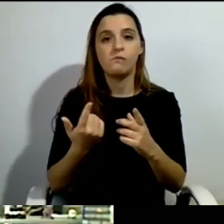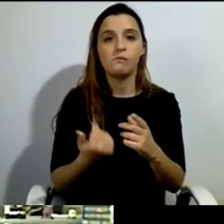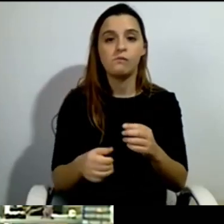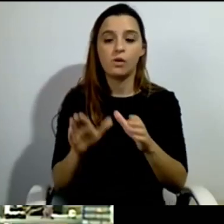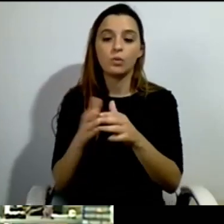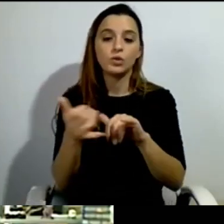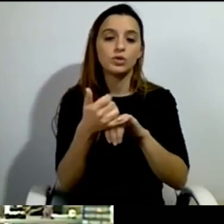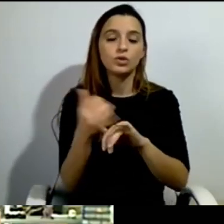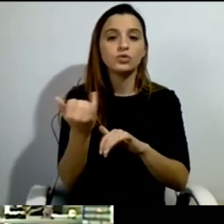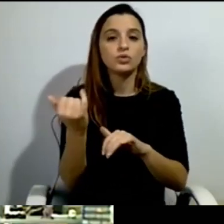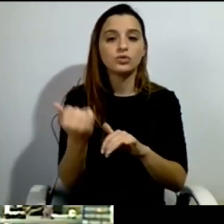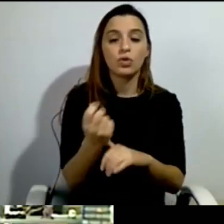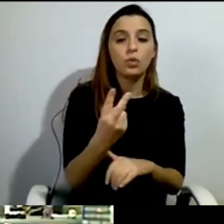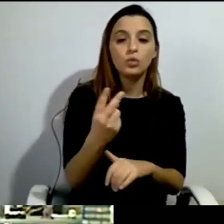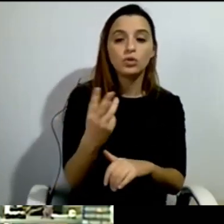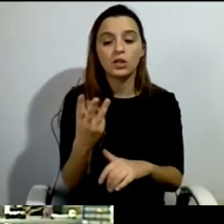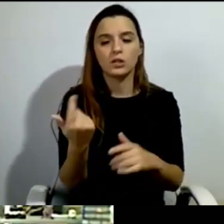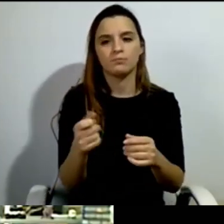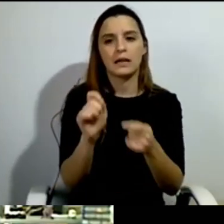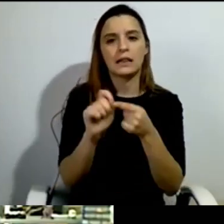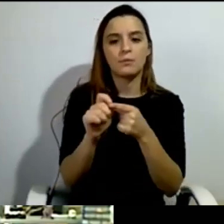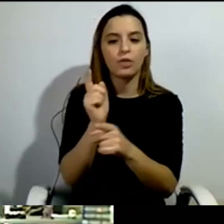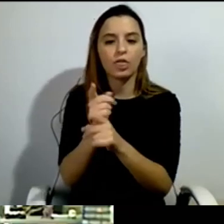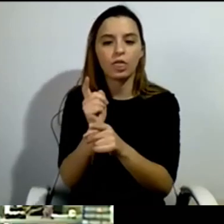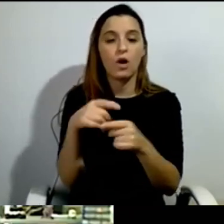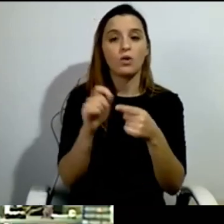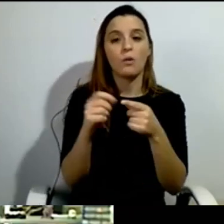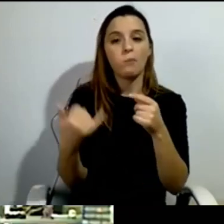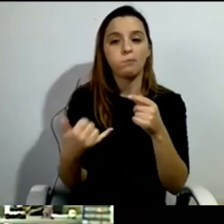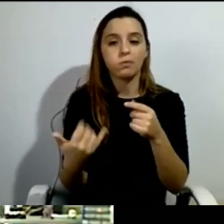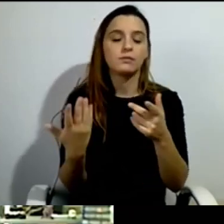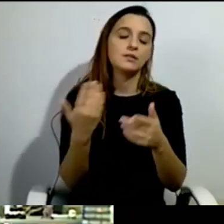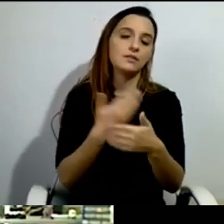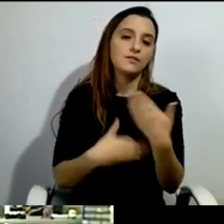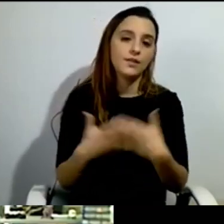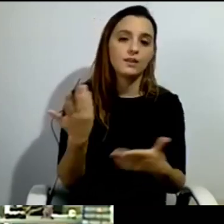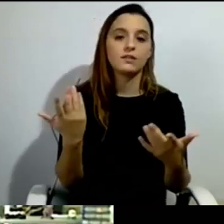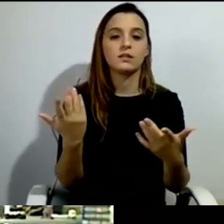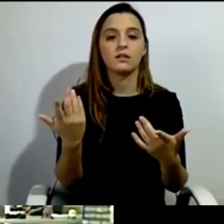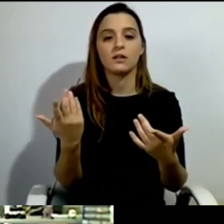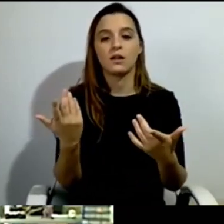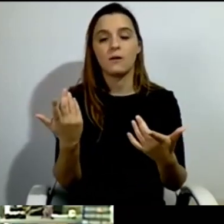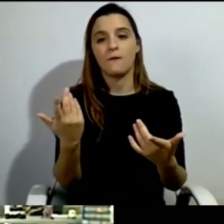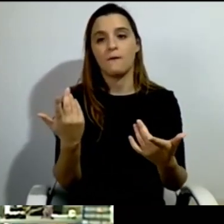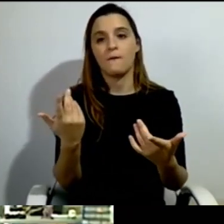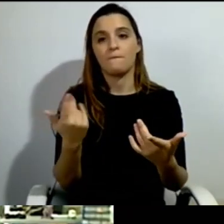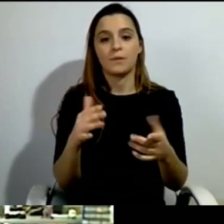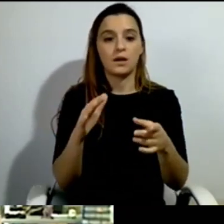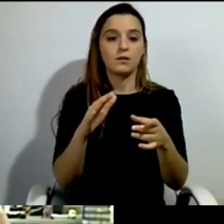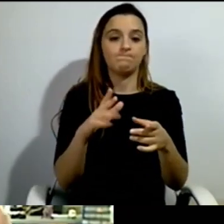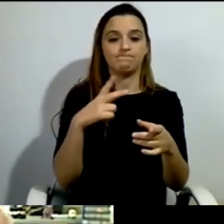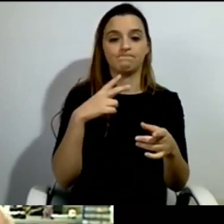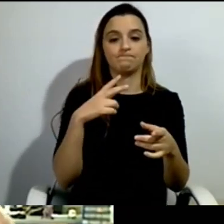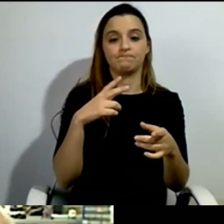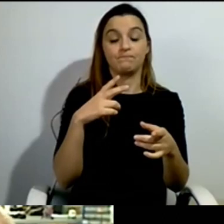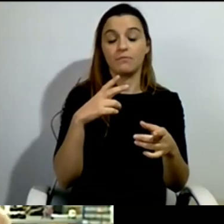of disability in the different cantons of the country. A very, very complex system. And most of